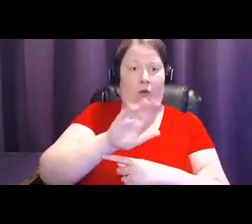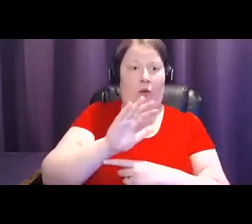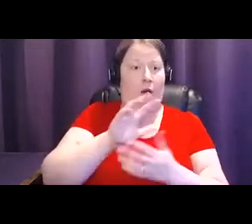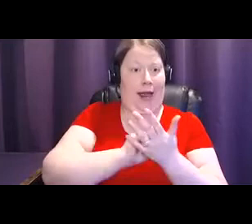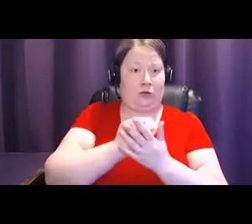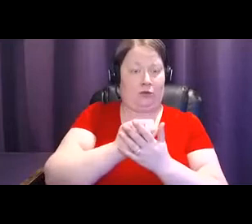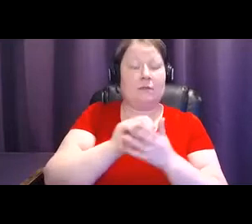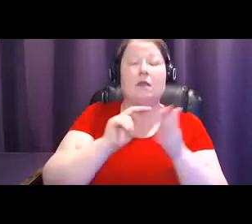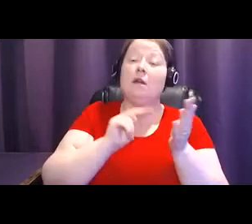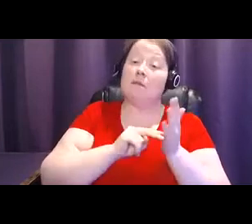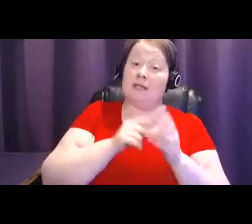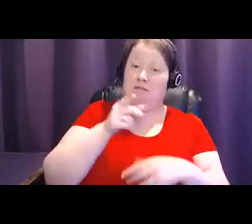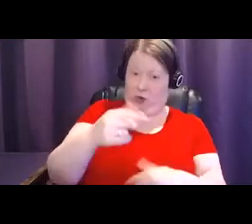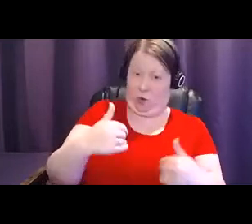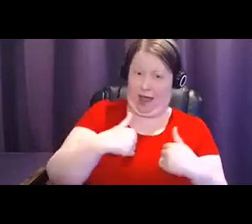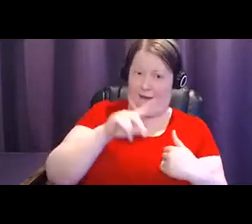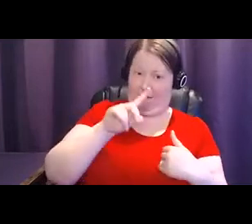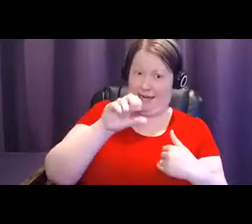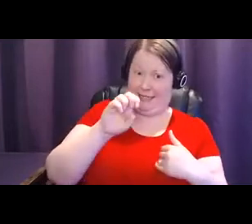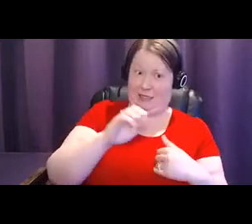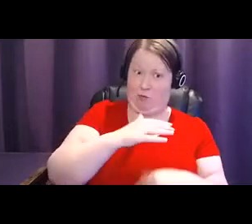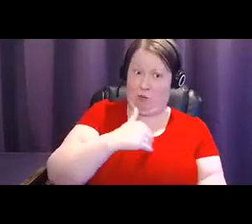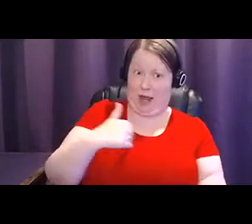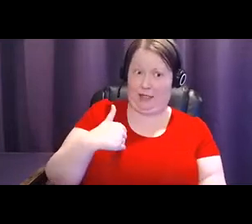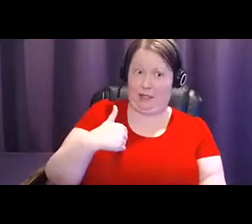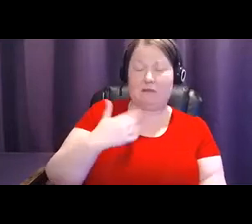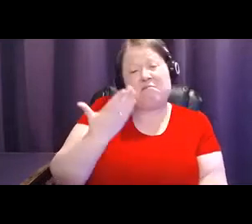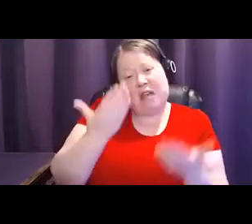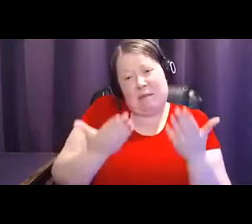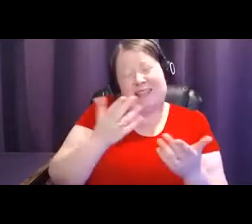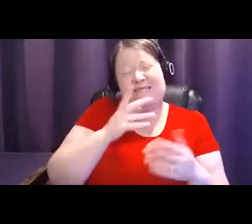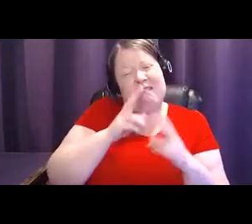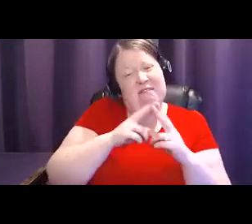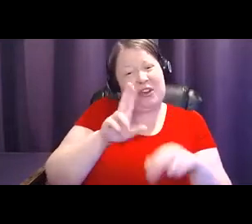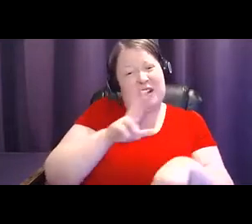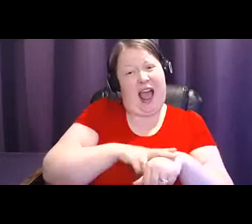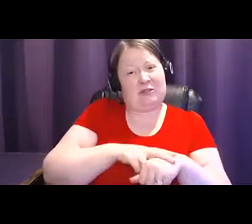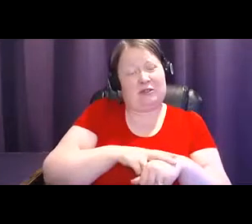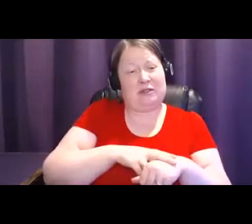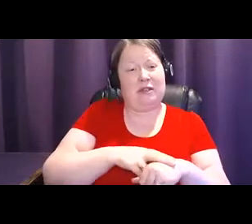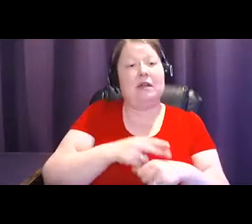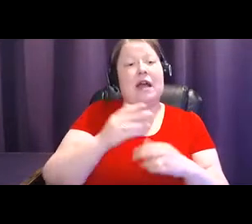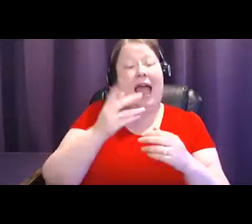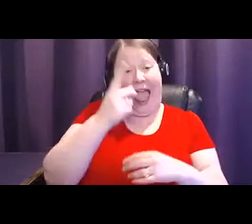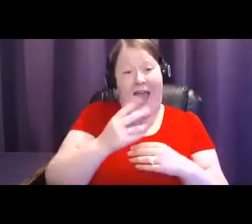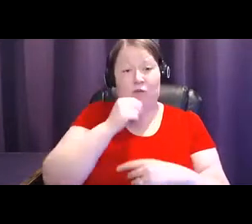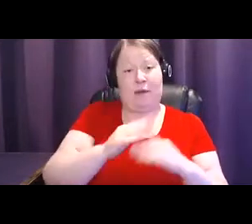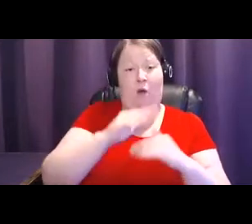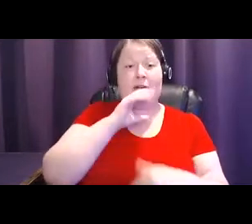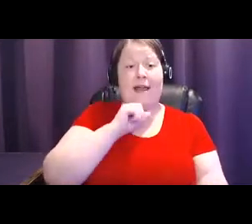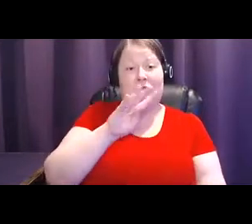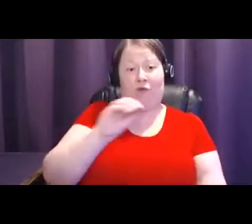Well, you could. Dense breasts are actually pretty natural and normal. Half of women over age 40 have them. They can be in large,